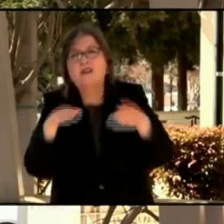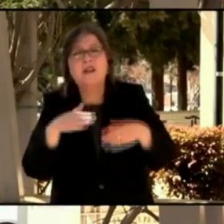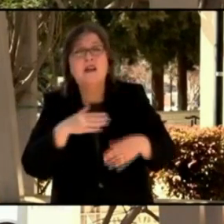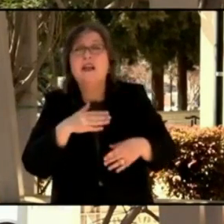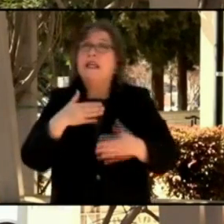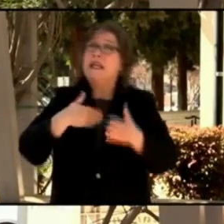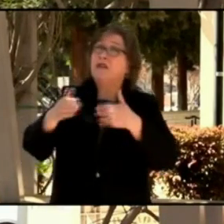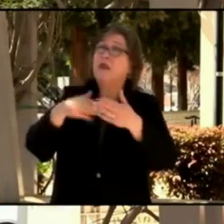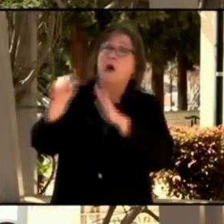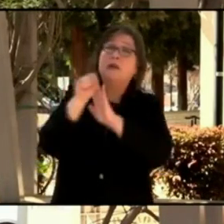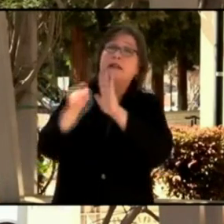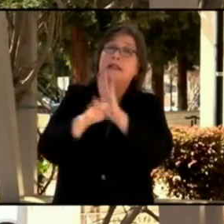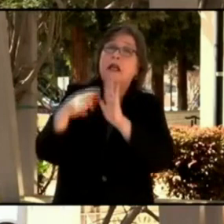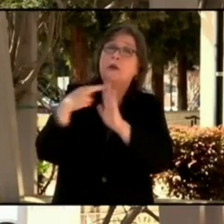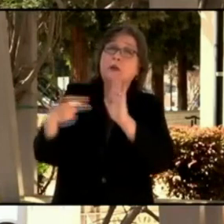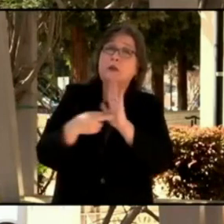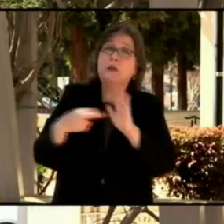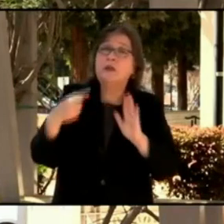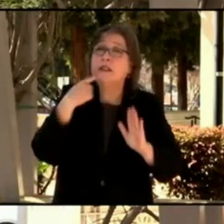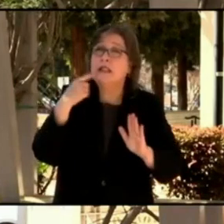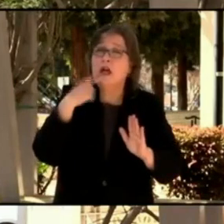it, it's not safe, not yet.